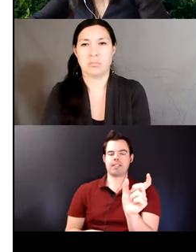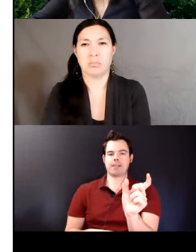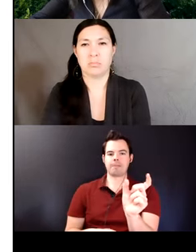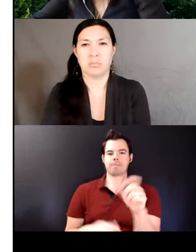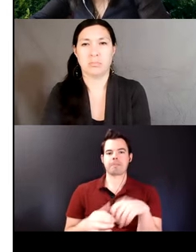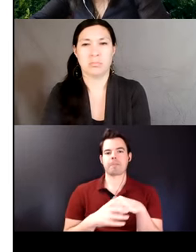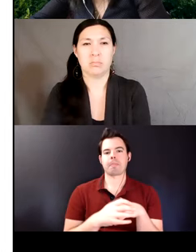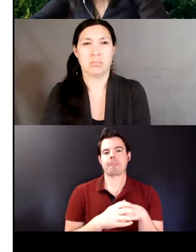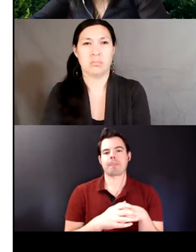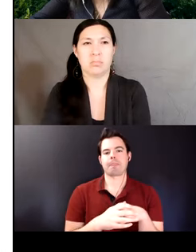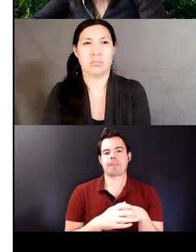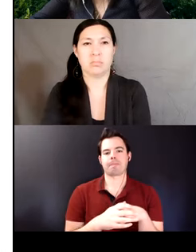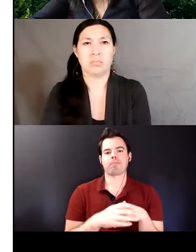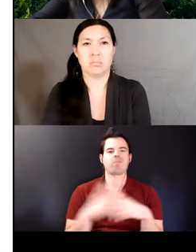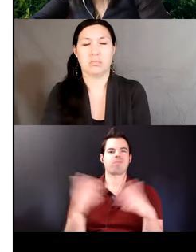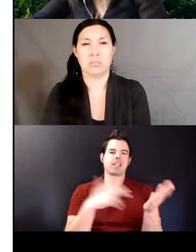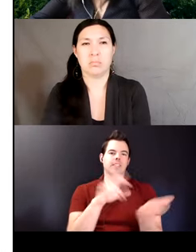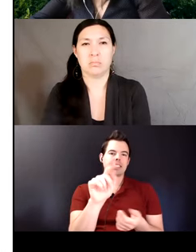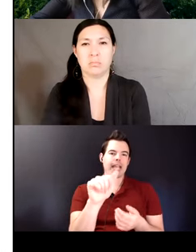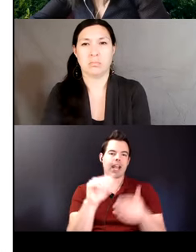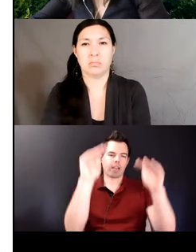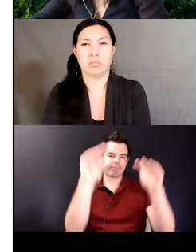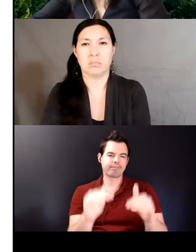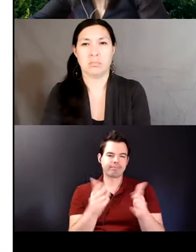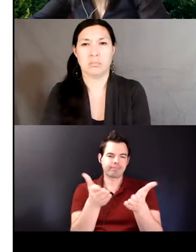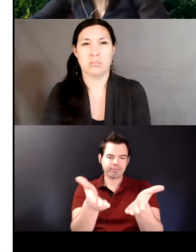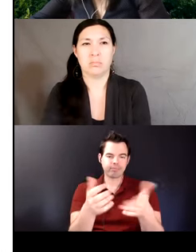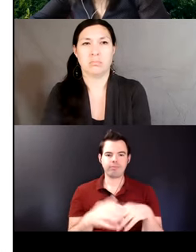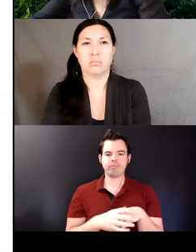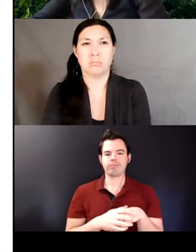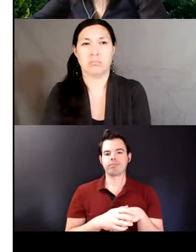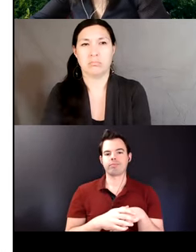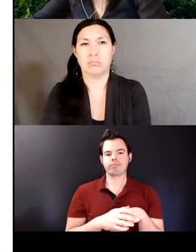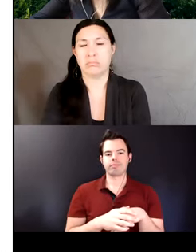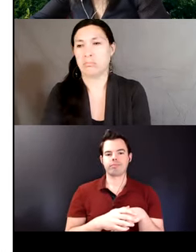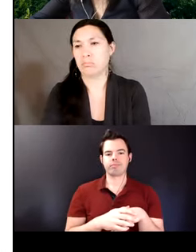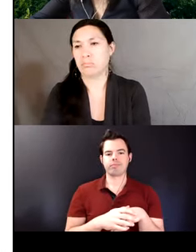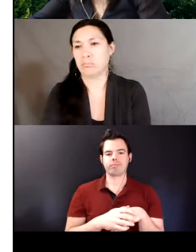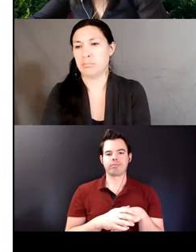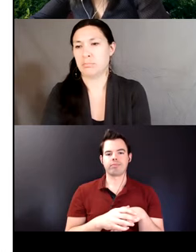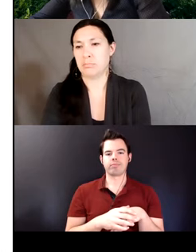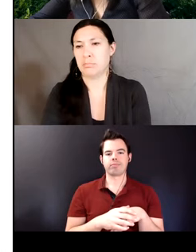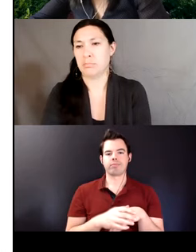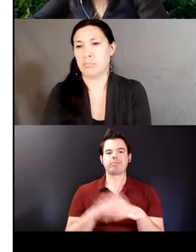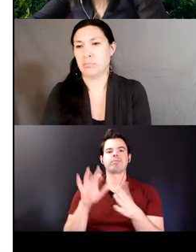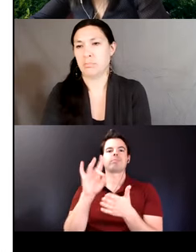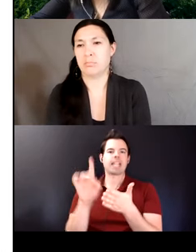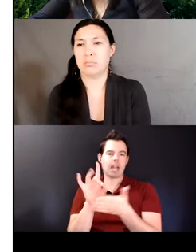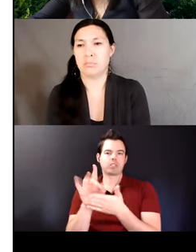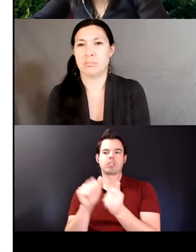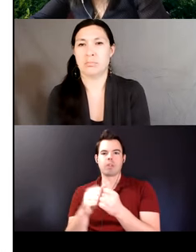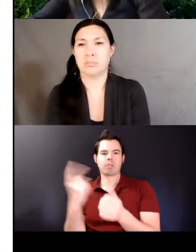corpus eight hour collected with monolingual you know in a rural town and eight hour with bilingual speakers in